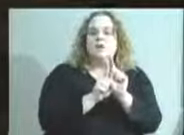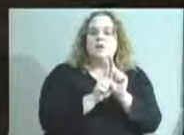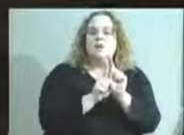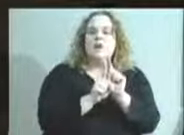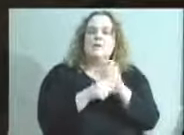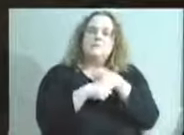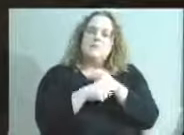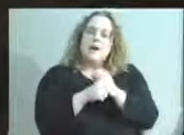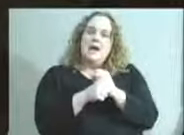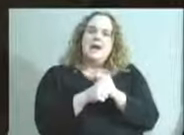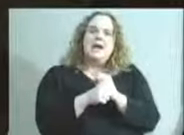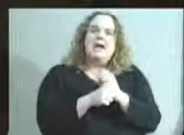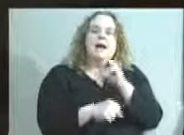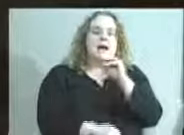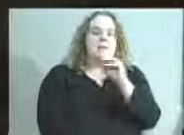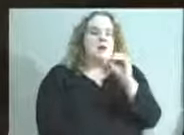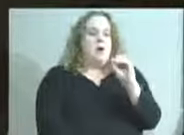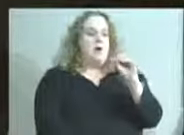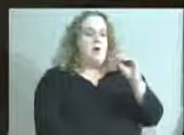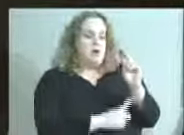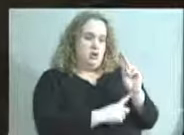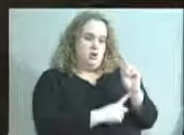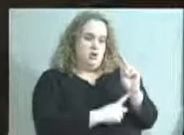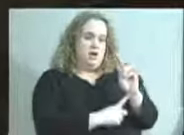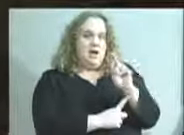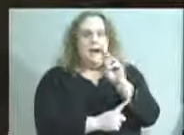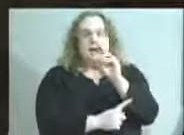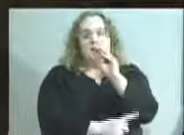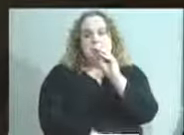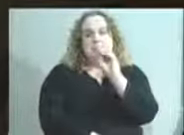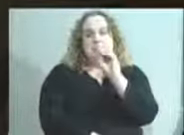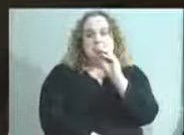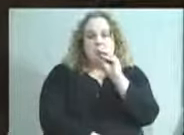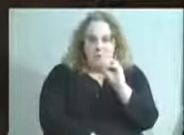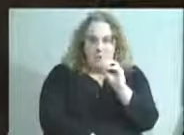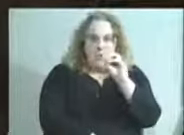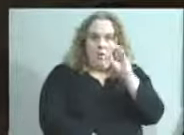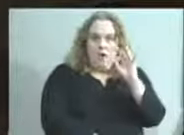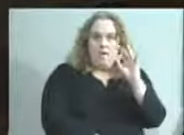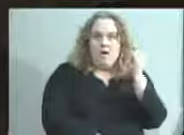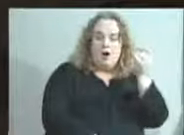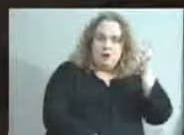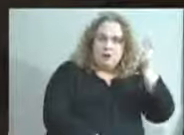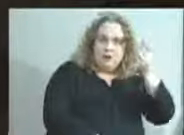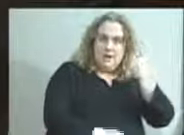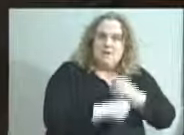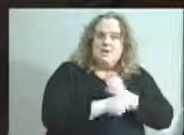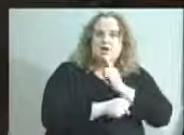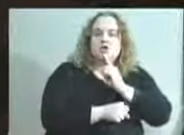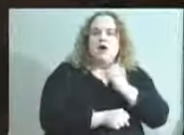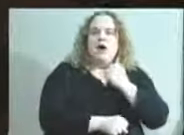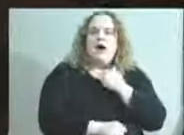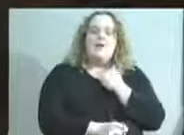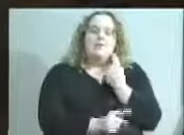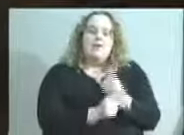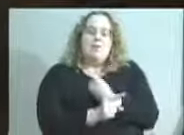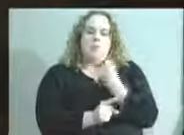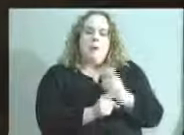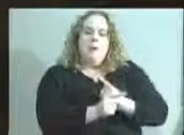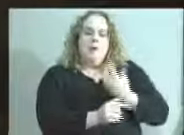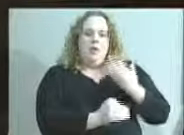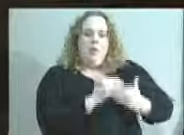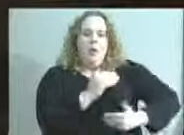memorandum of understanding just to ensure that we've got the proper governance and the appropriate oversight for what we are